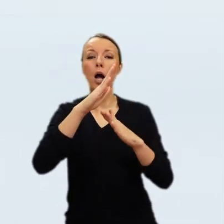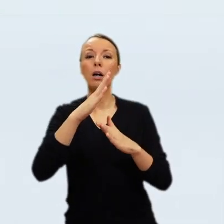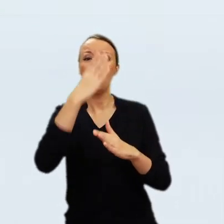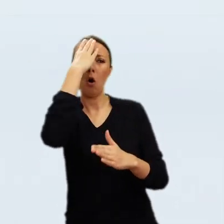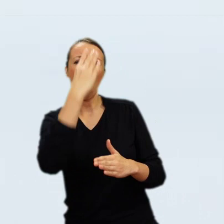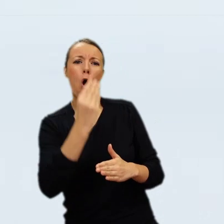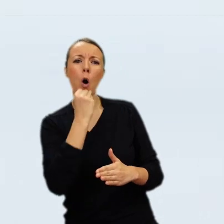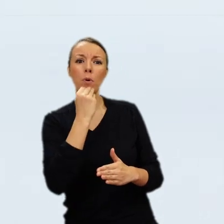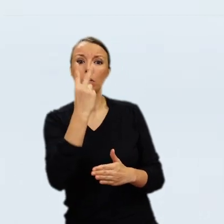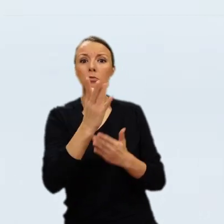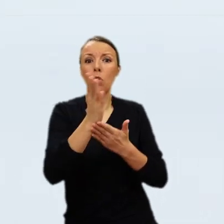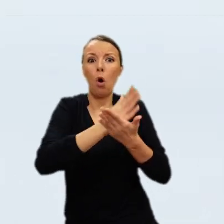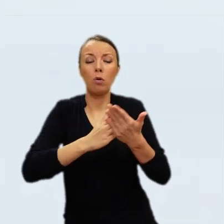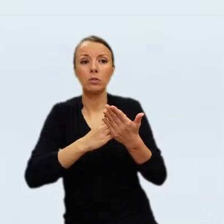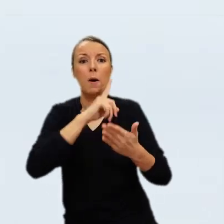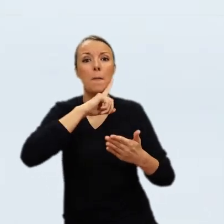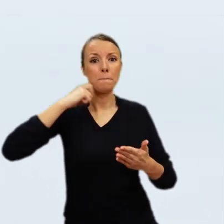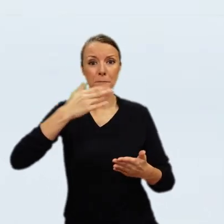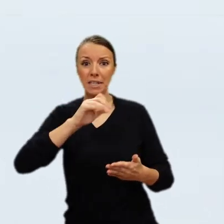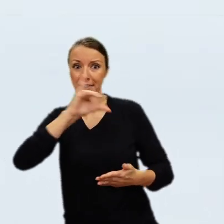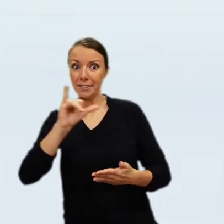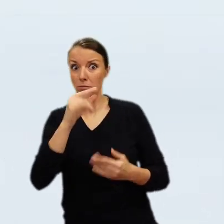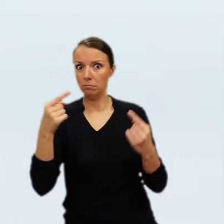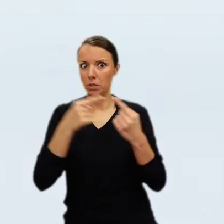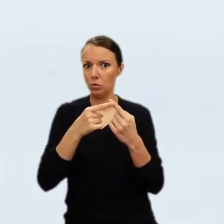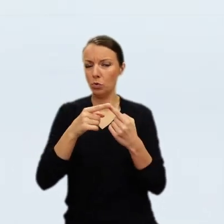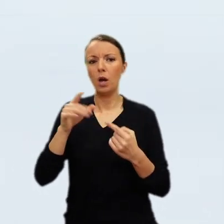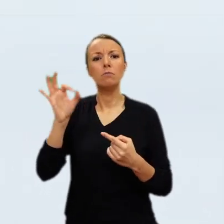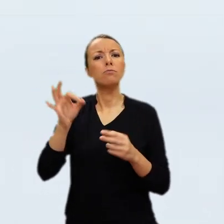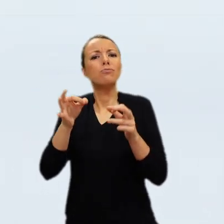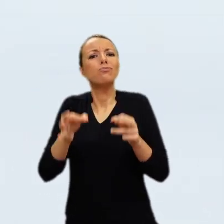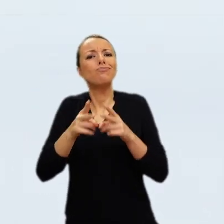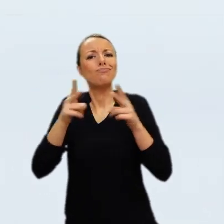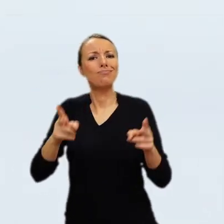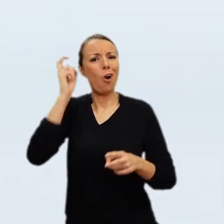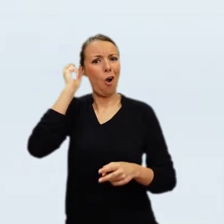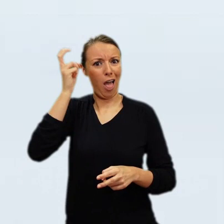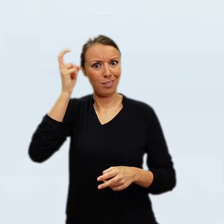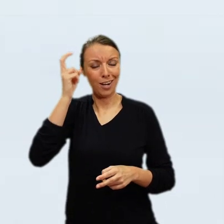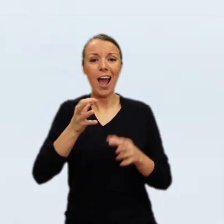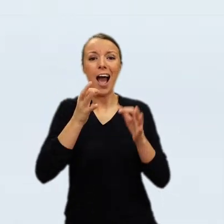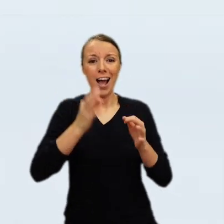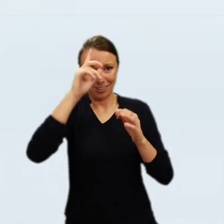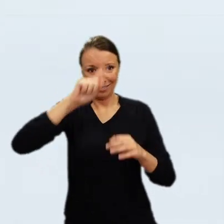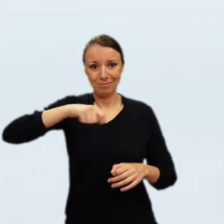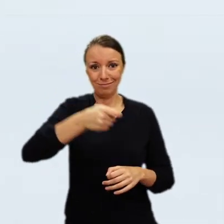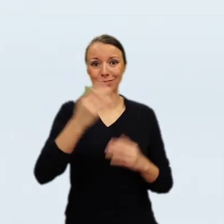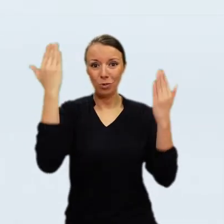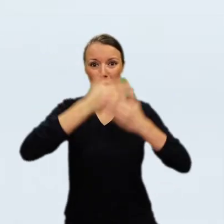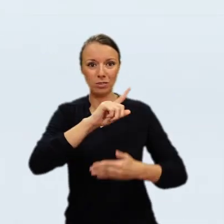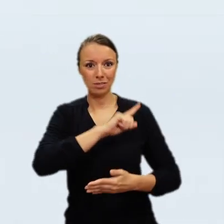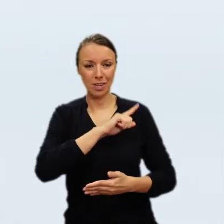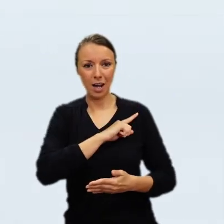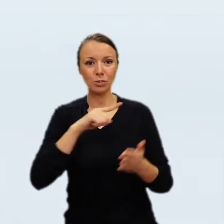works by other contemporary Dutch artists. The title of Nightwatch, under which we still know the portrait, was first used